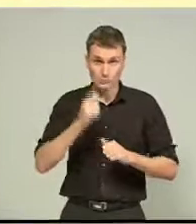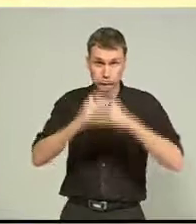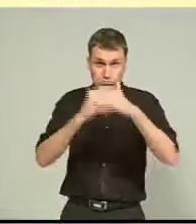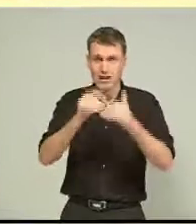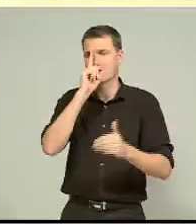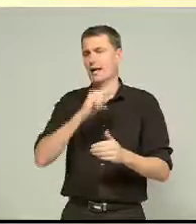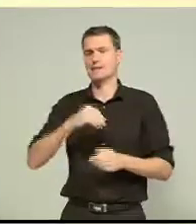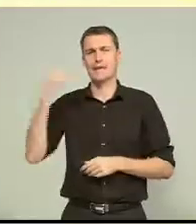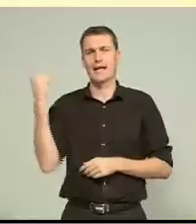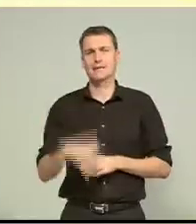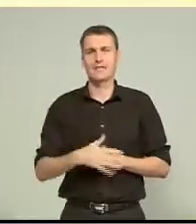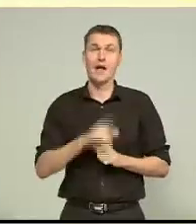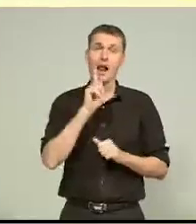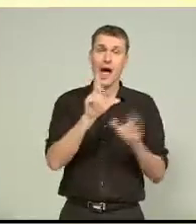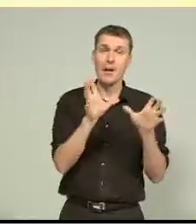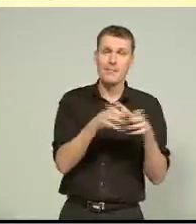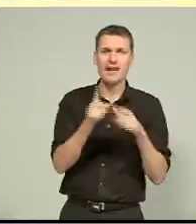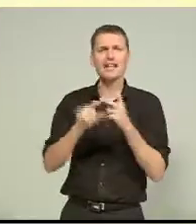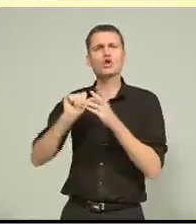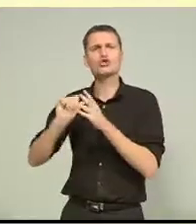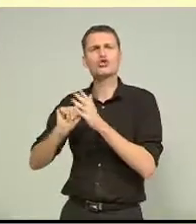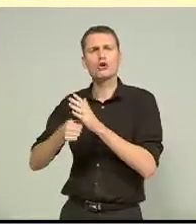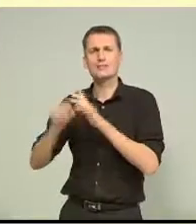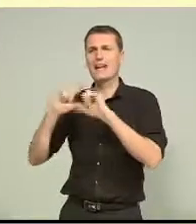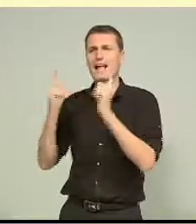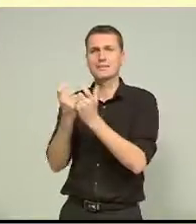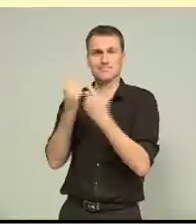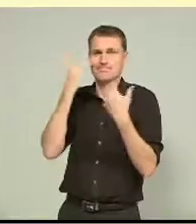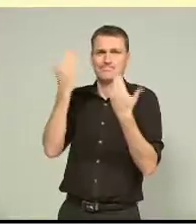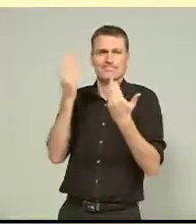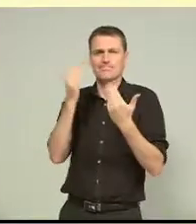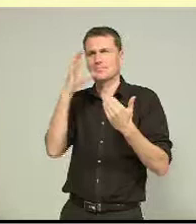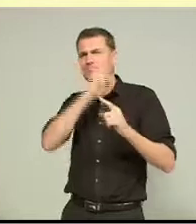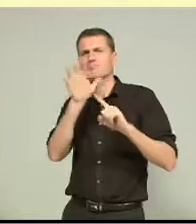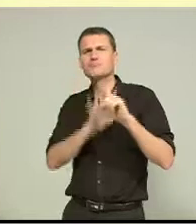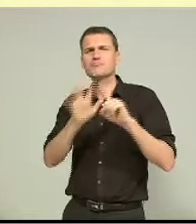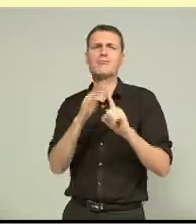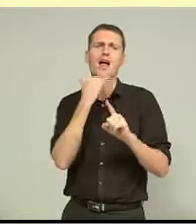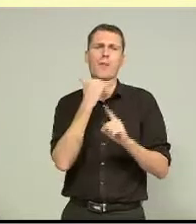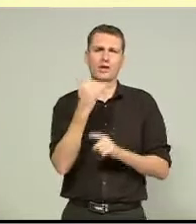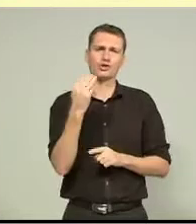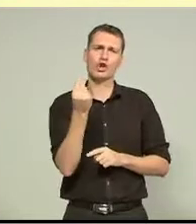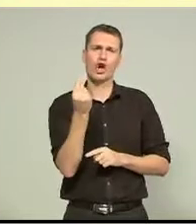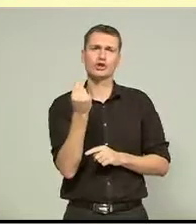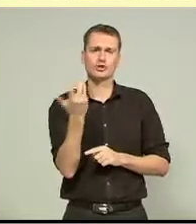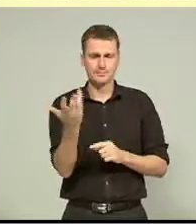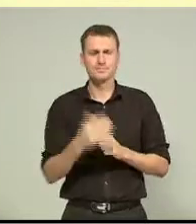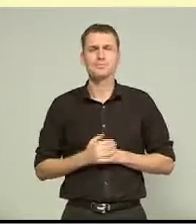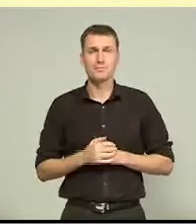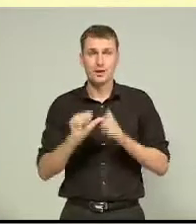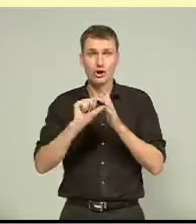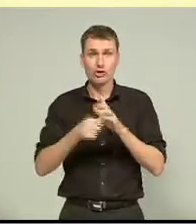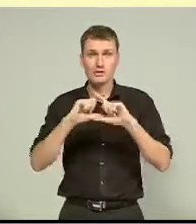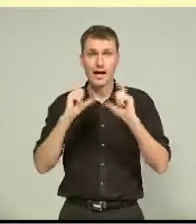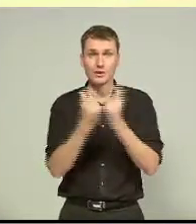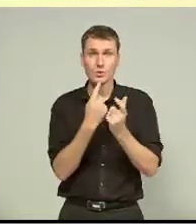both the Labour Party and the Insurance Council aren't prepared to estimate how much it could cost. The Insurance Council says there are already